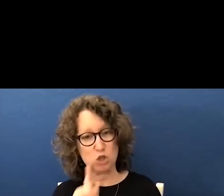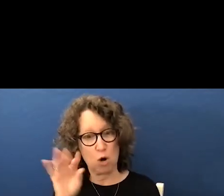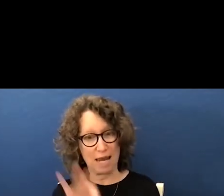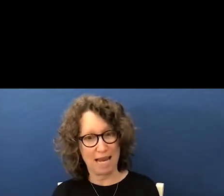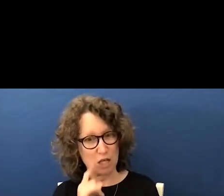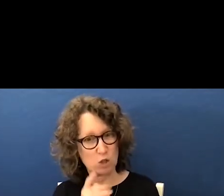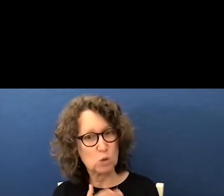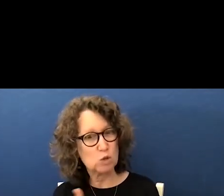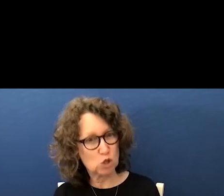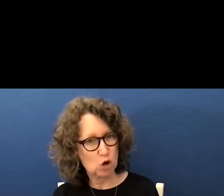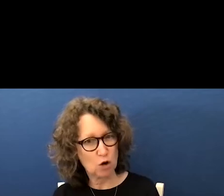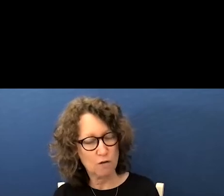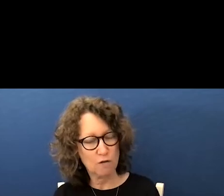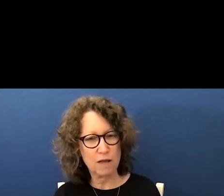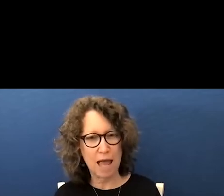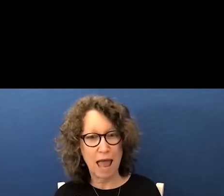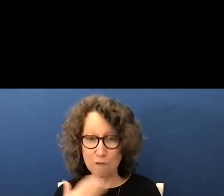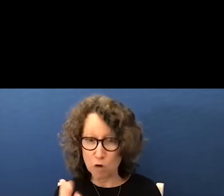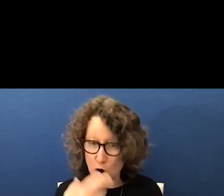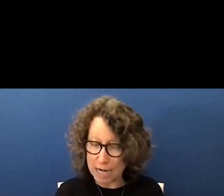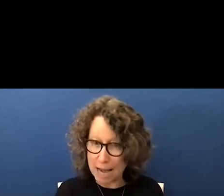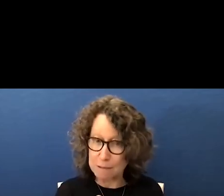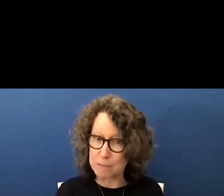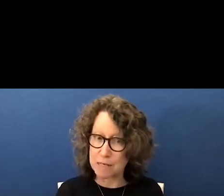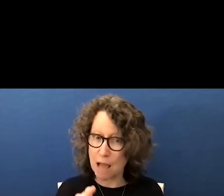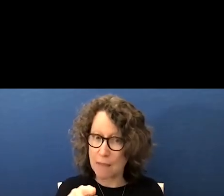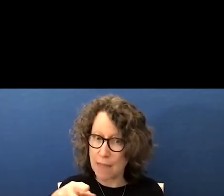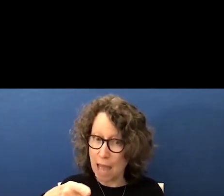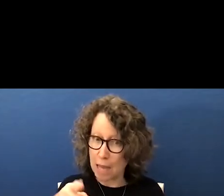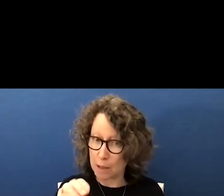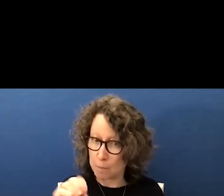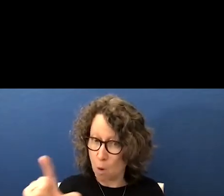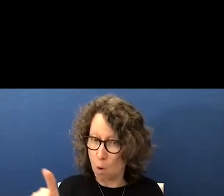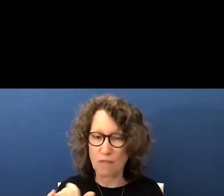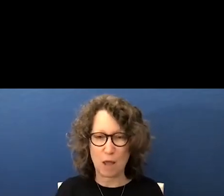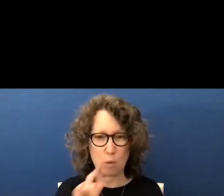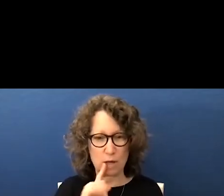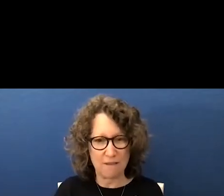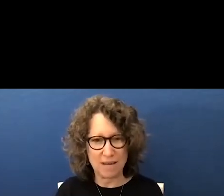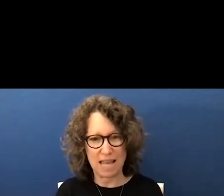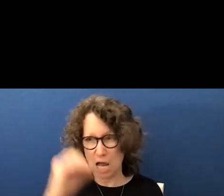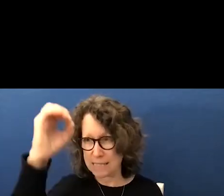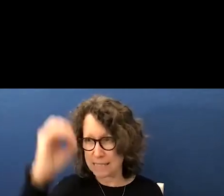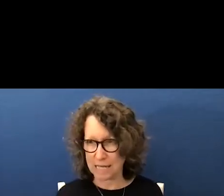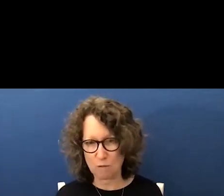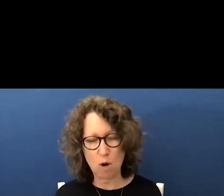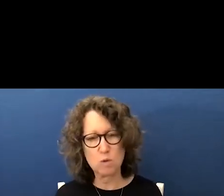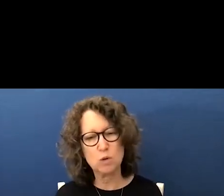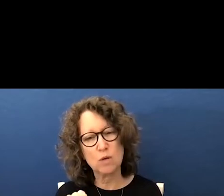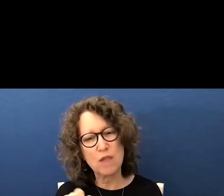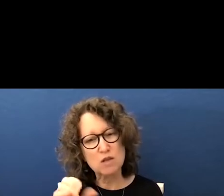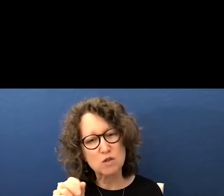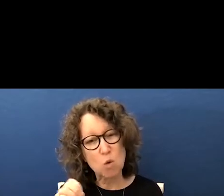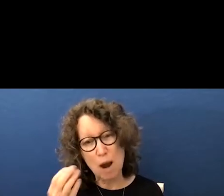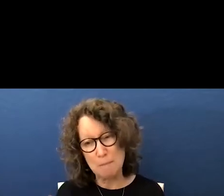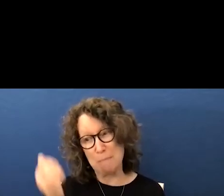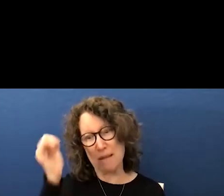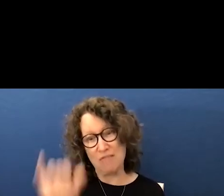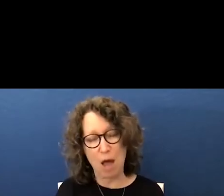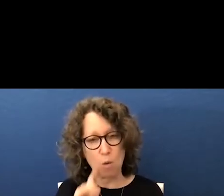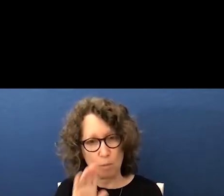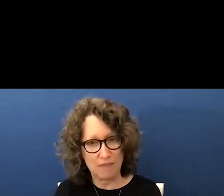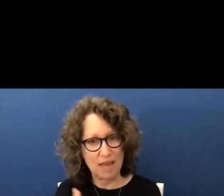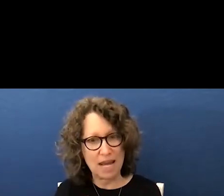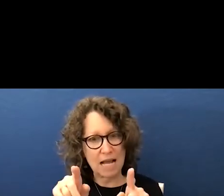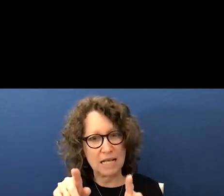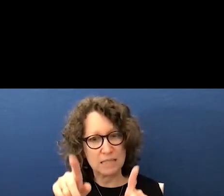to serve had your names been on that perception poll they would have needed to add a zero to the grading score and maybe that will be the next